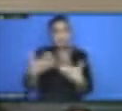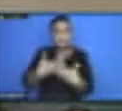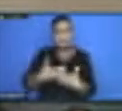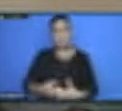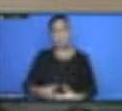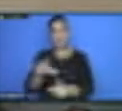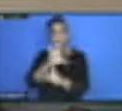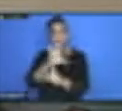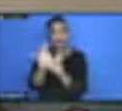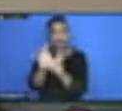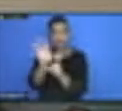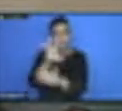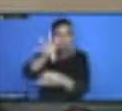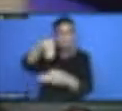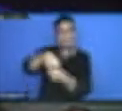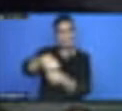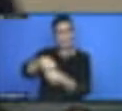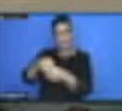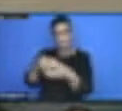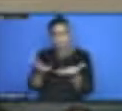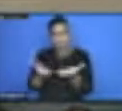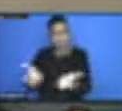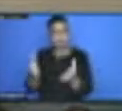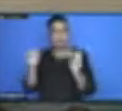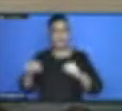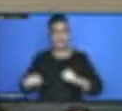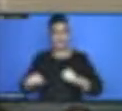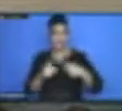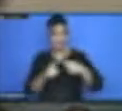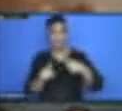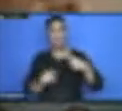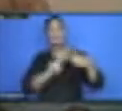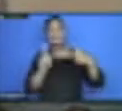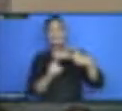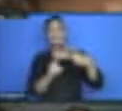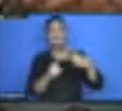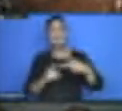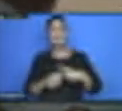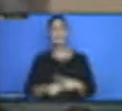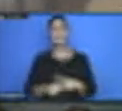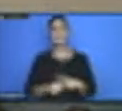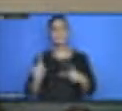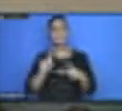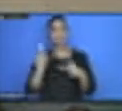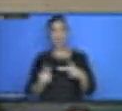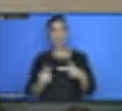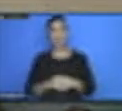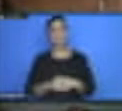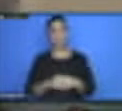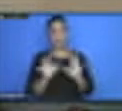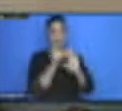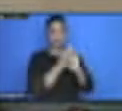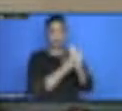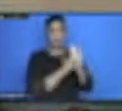our future? That's number one. Then number two, and the question goes to the other panelists, how do we harmonize the policies at the local government level